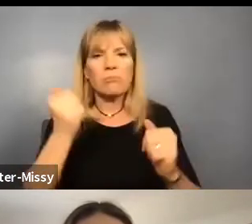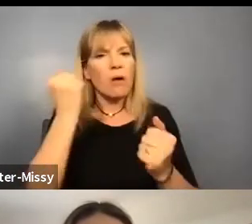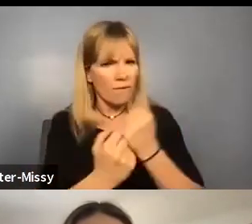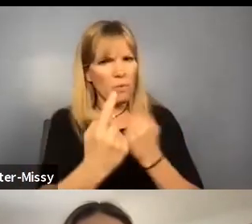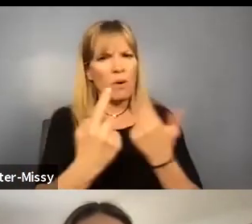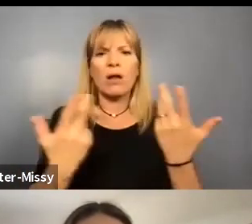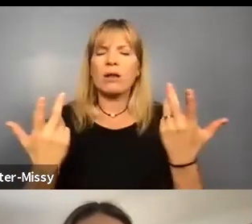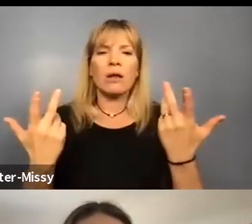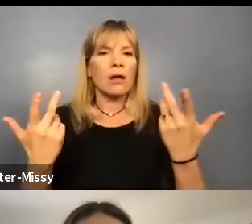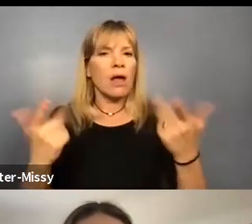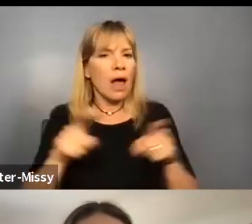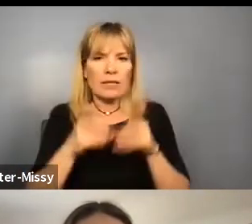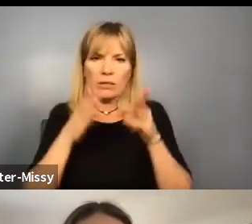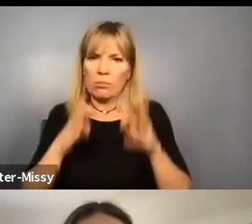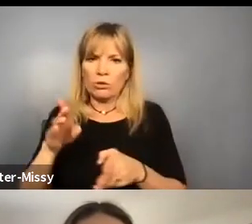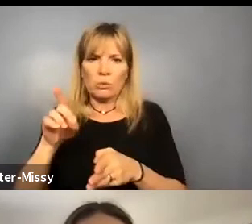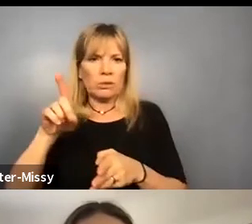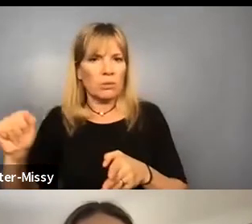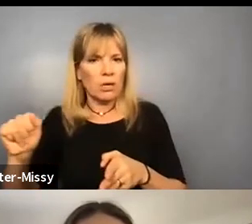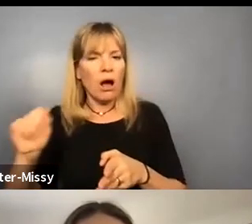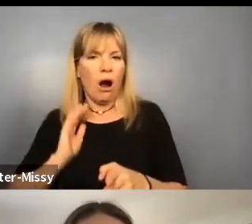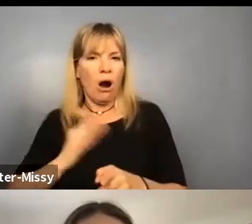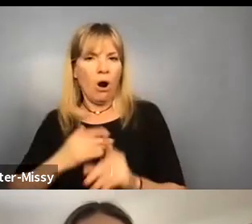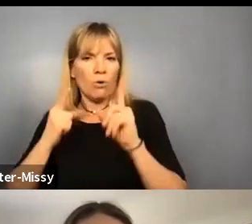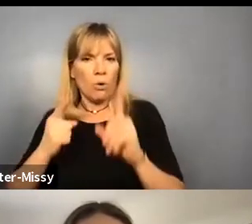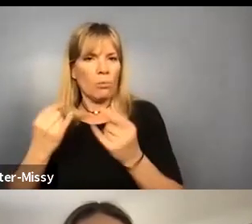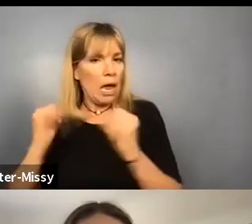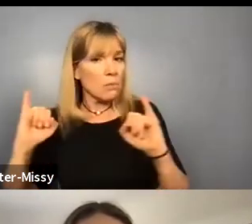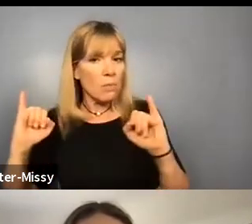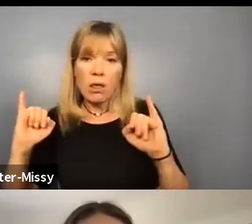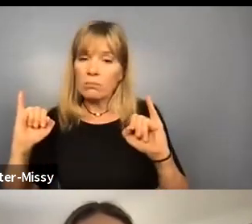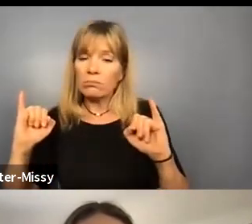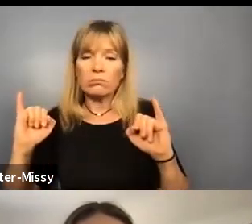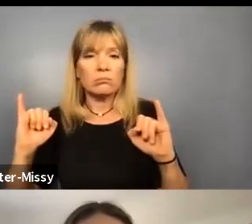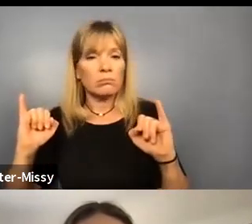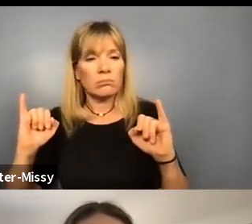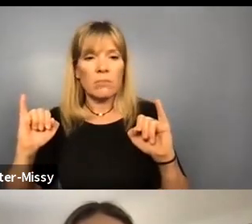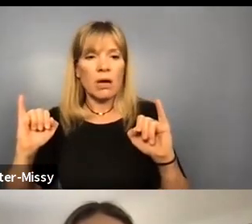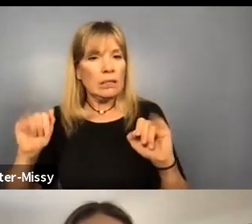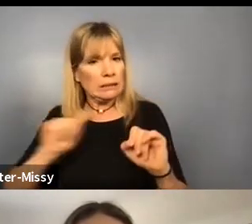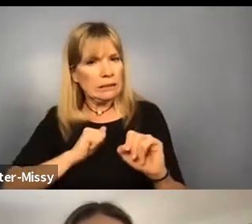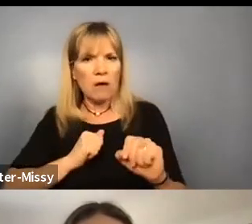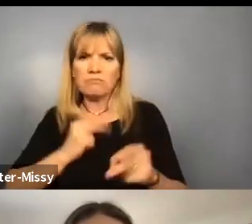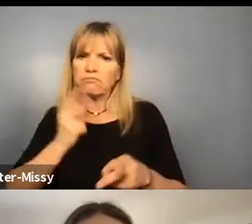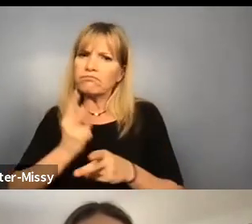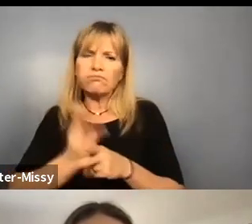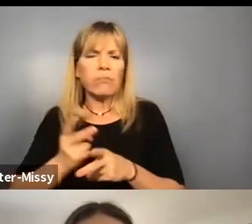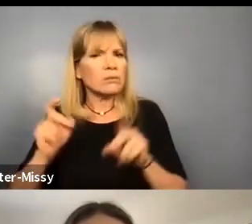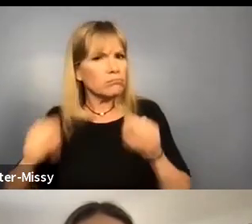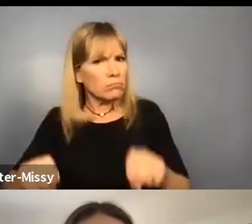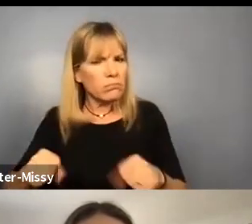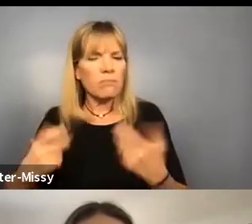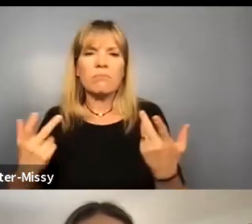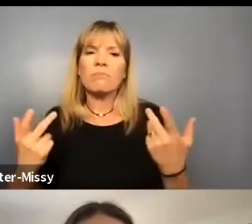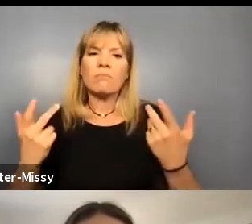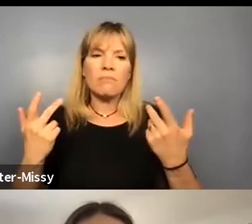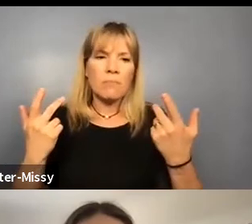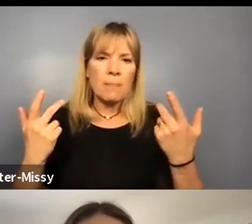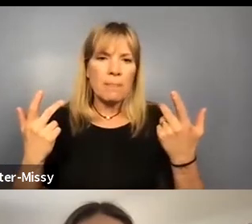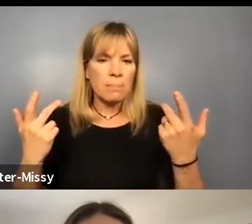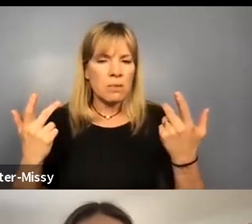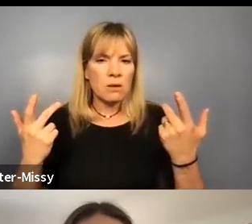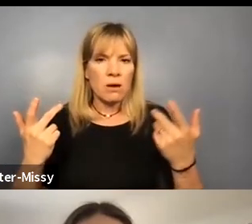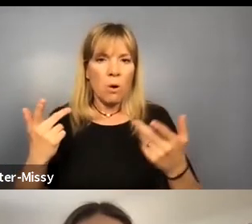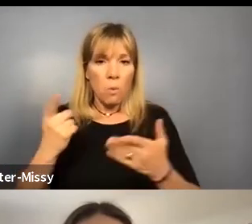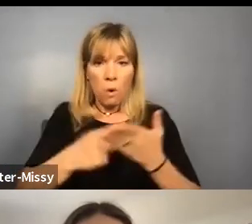As persons with disabilities, you know, our goal is to be independent and as self-sufficient as possible. What